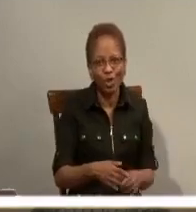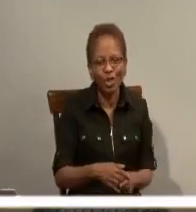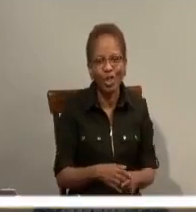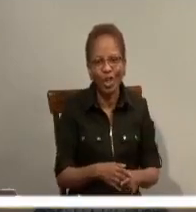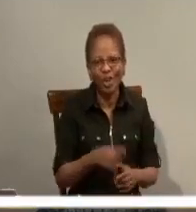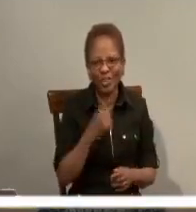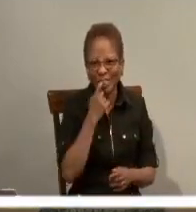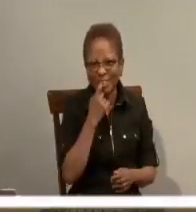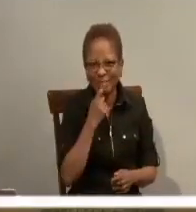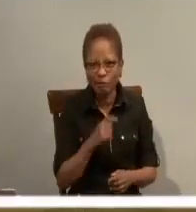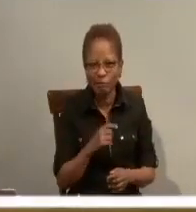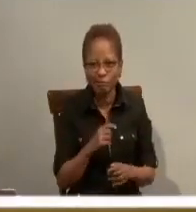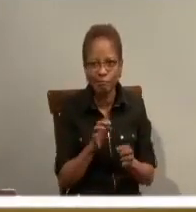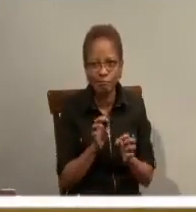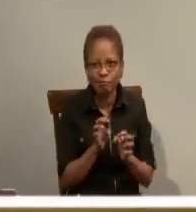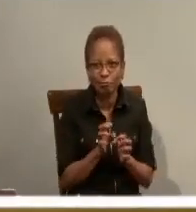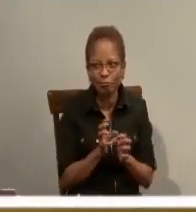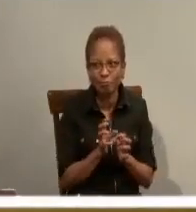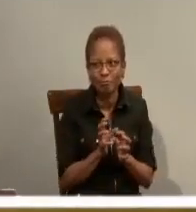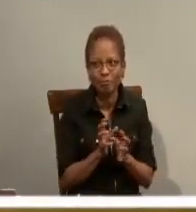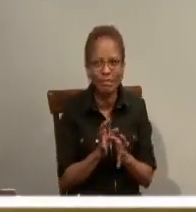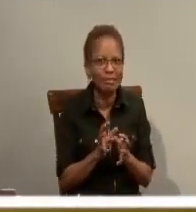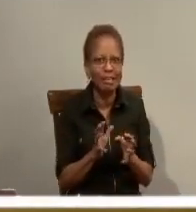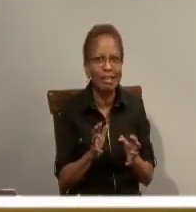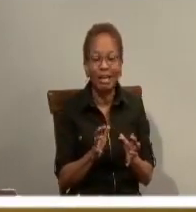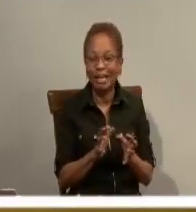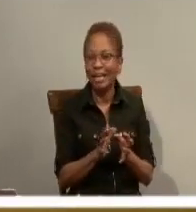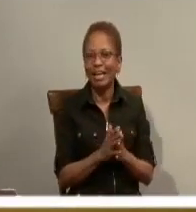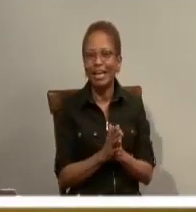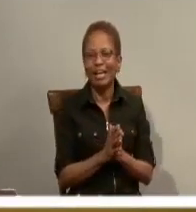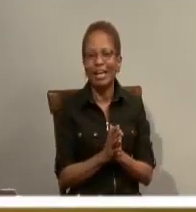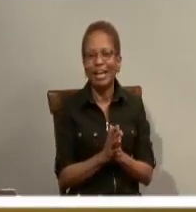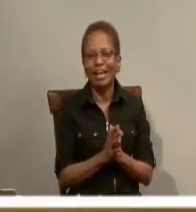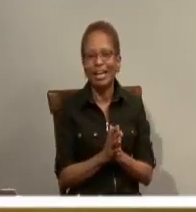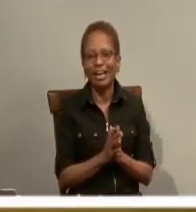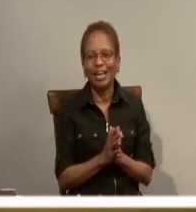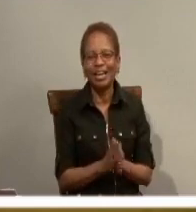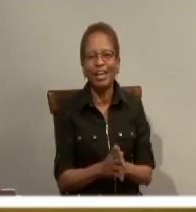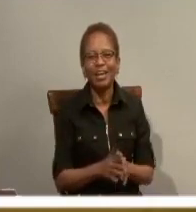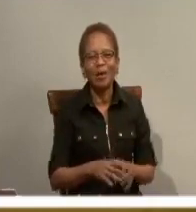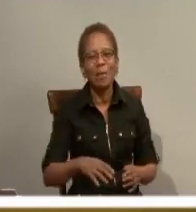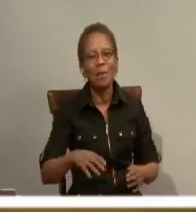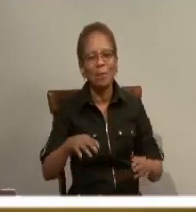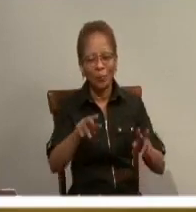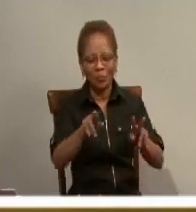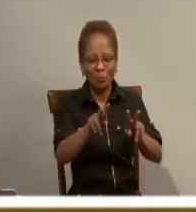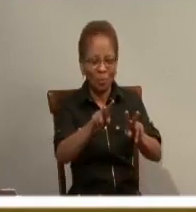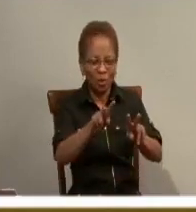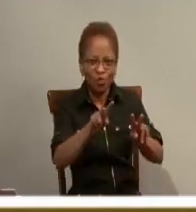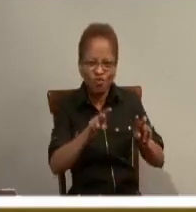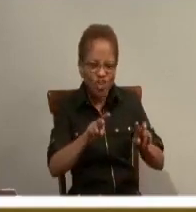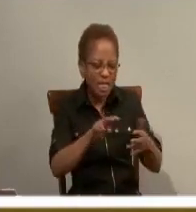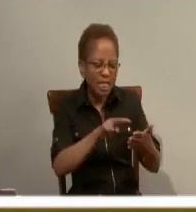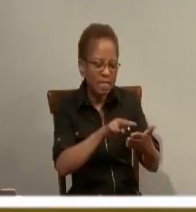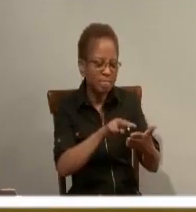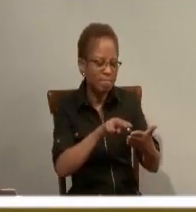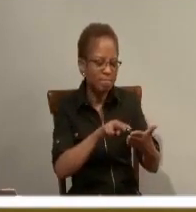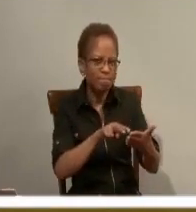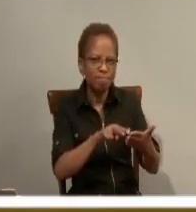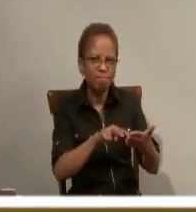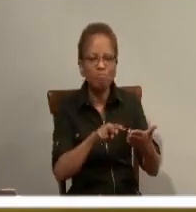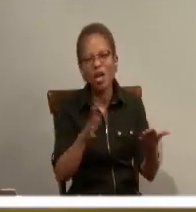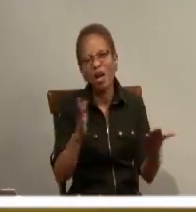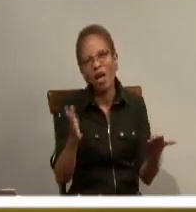You had to gnash something. The reading today is based on a whole understanding of a wedding